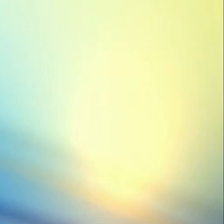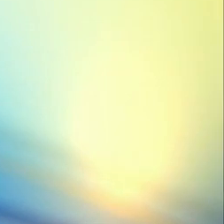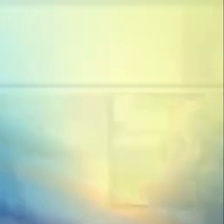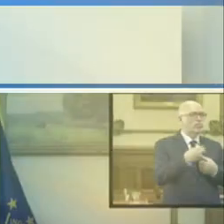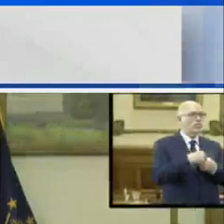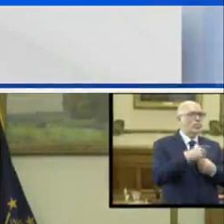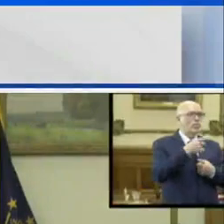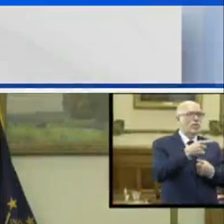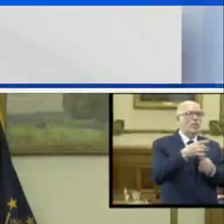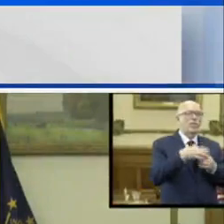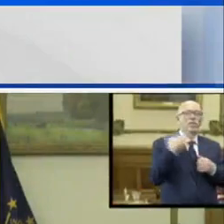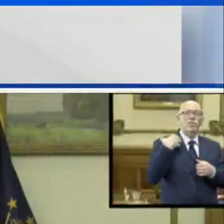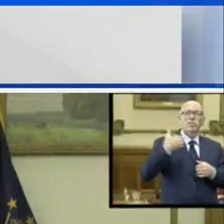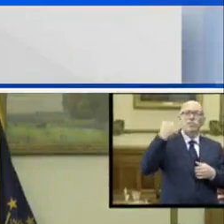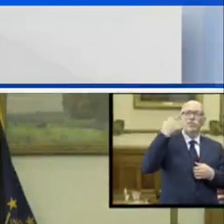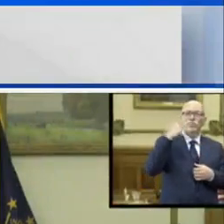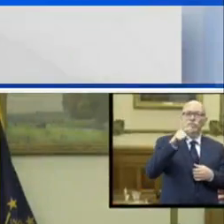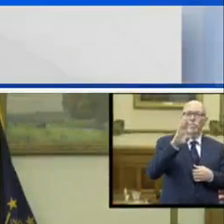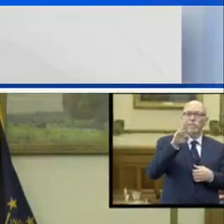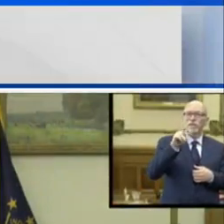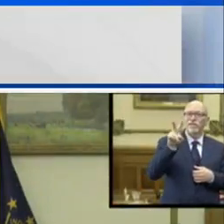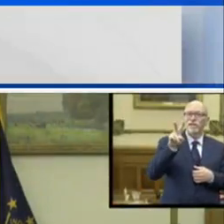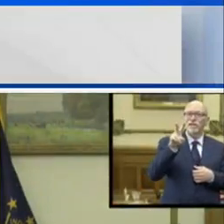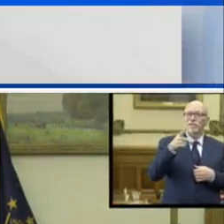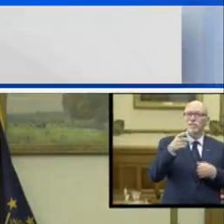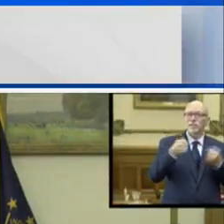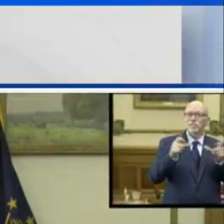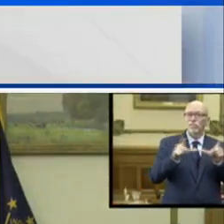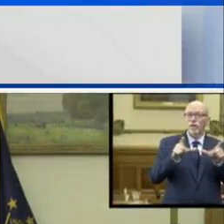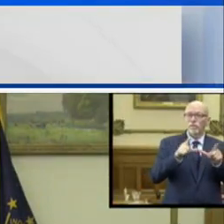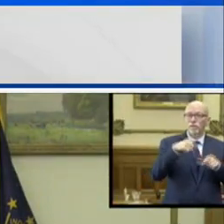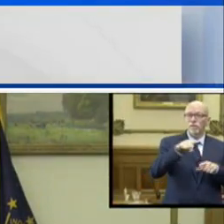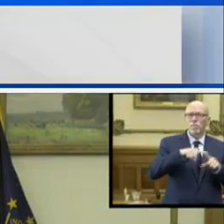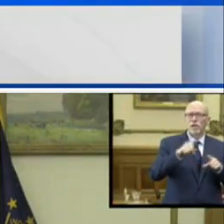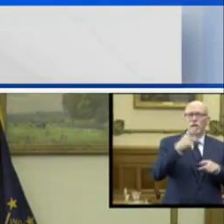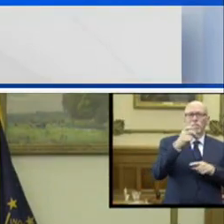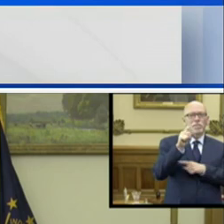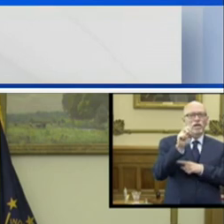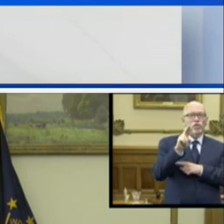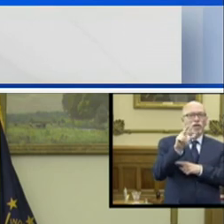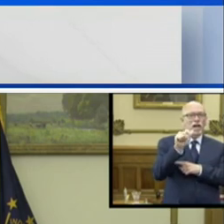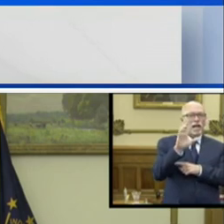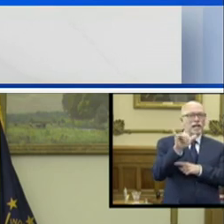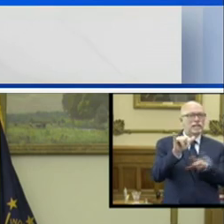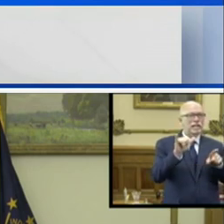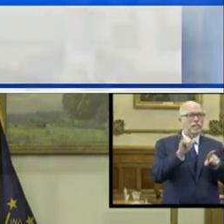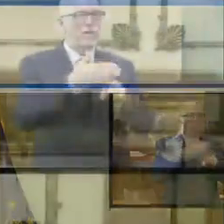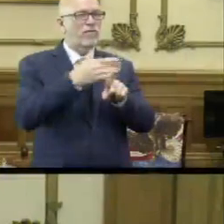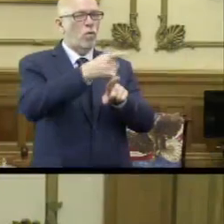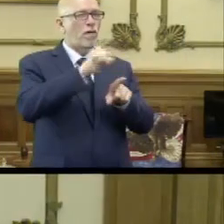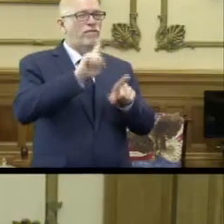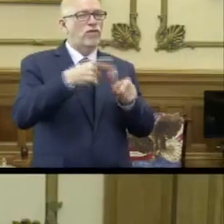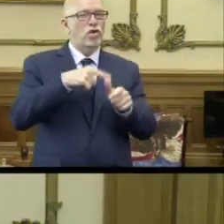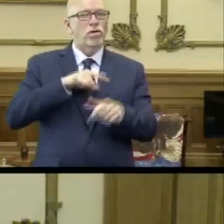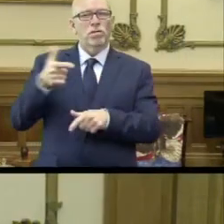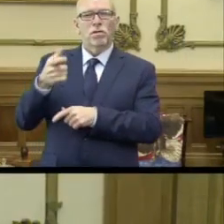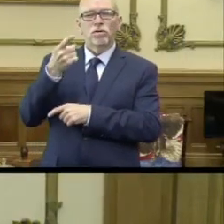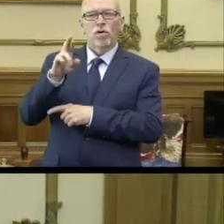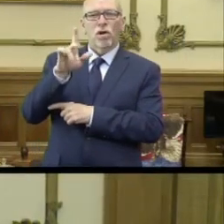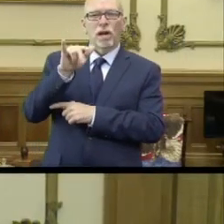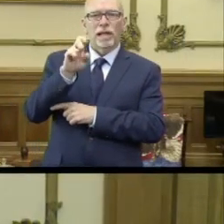Indiana Governor Eric Koch addressing Hoosiers on the state's actions in response to the coronavirus crisis. Let's listen in. Dr. Weaver,